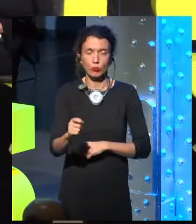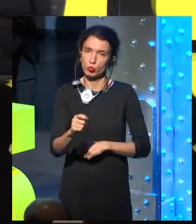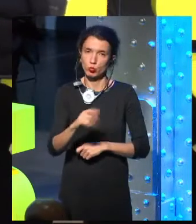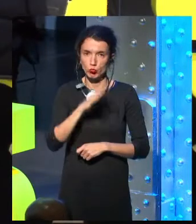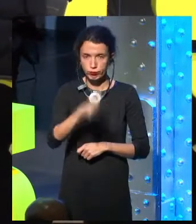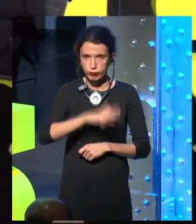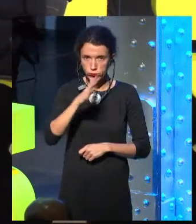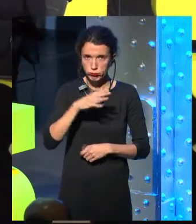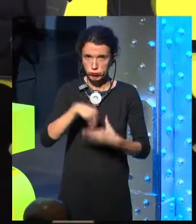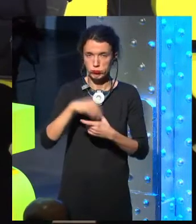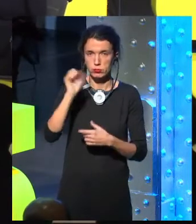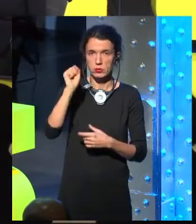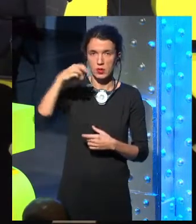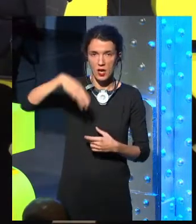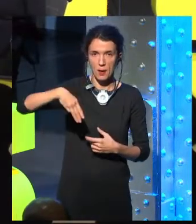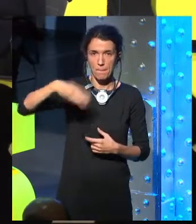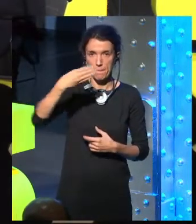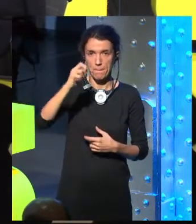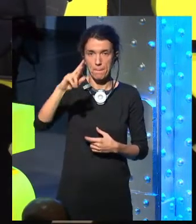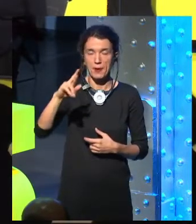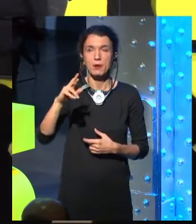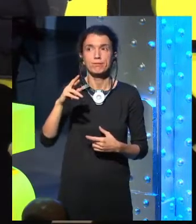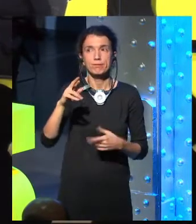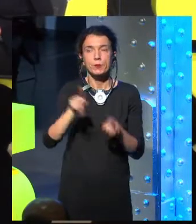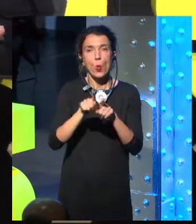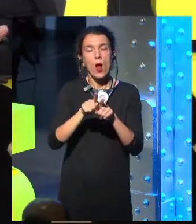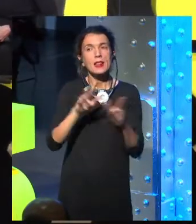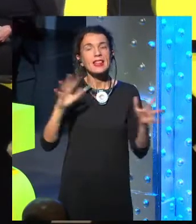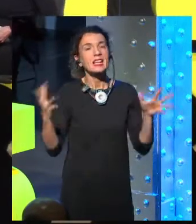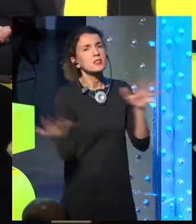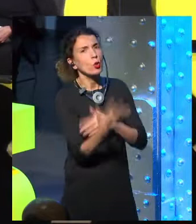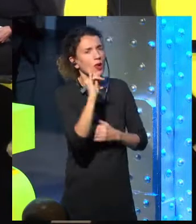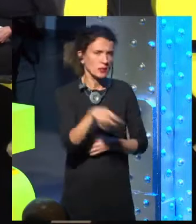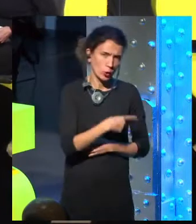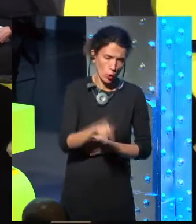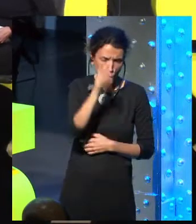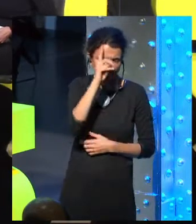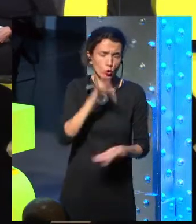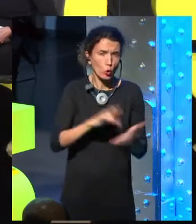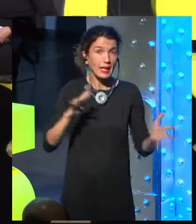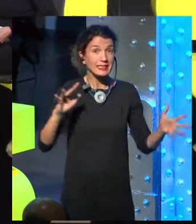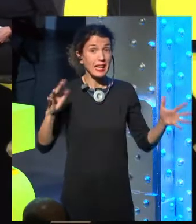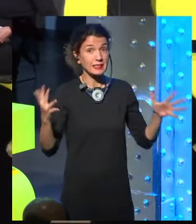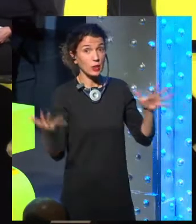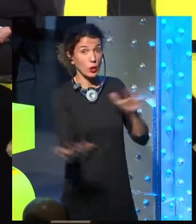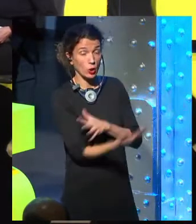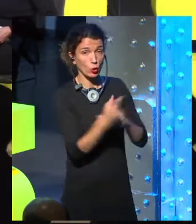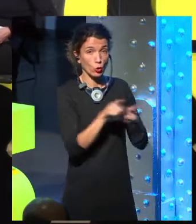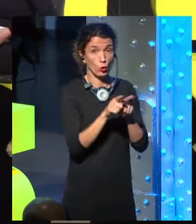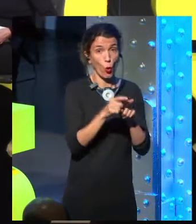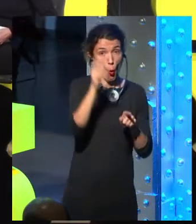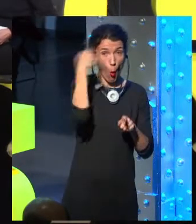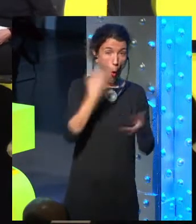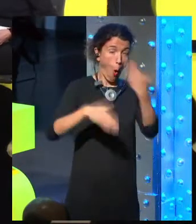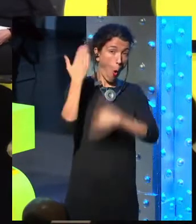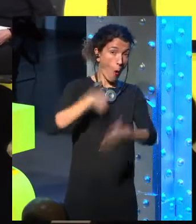interview to Amber Case, the transition, there has been a transition, but I guess there has been a transition between